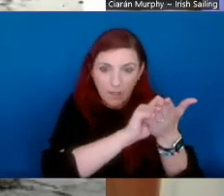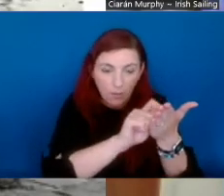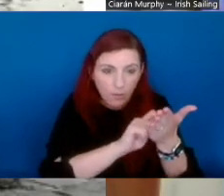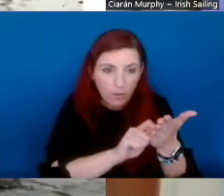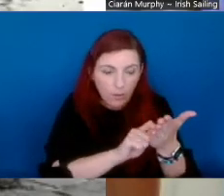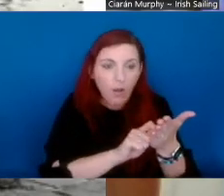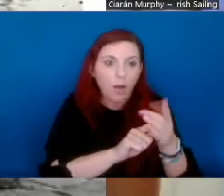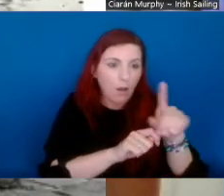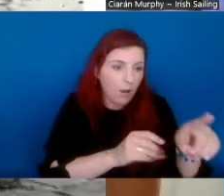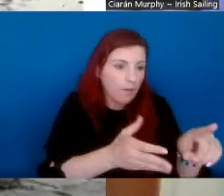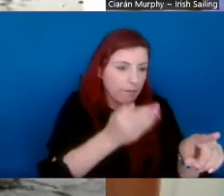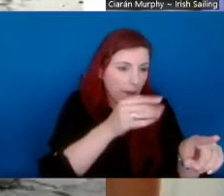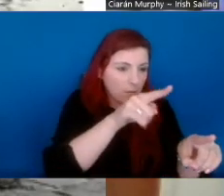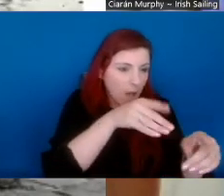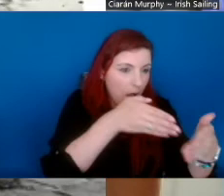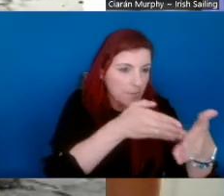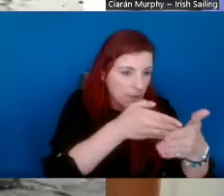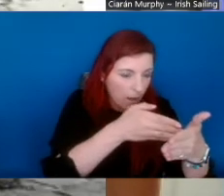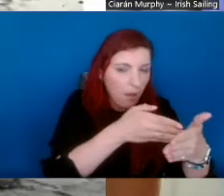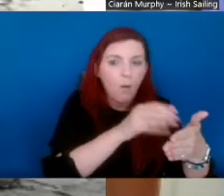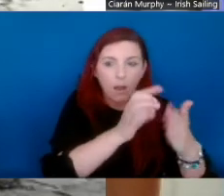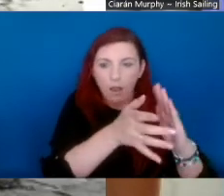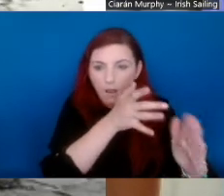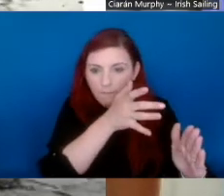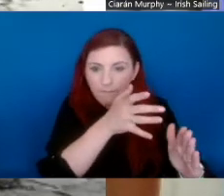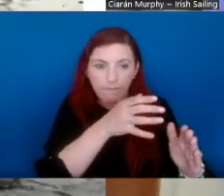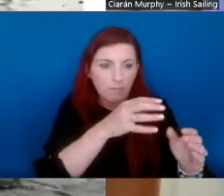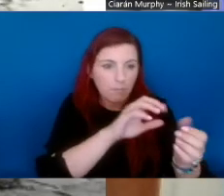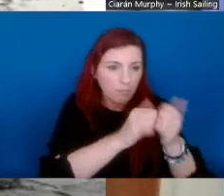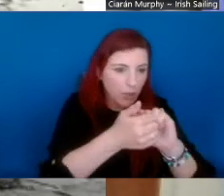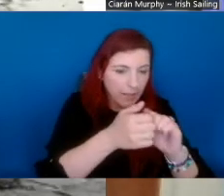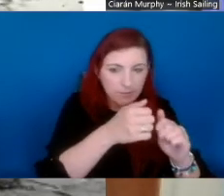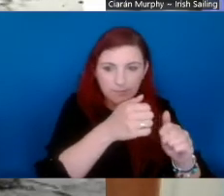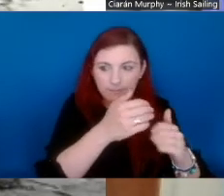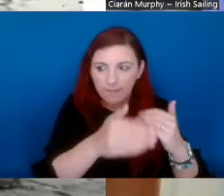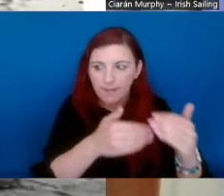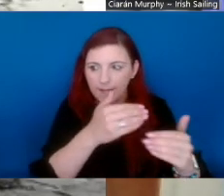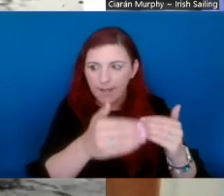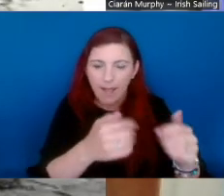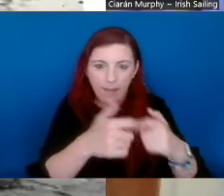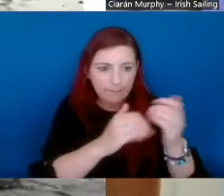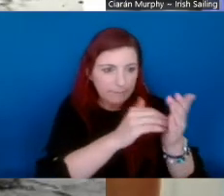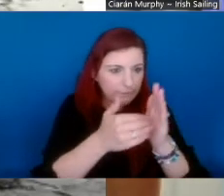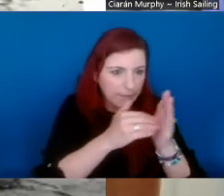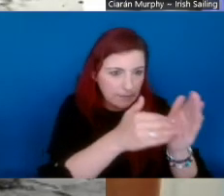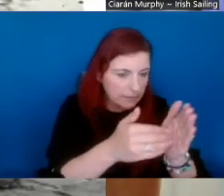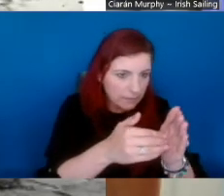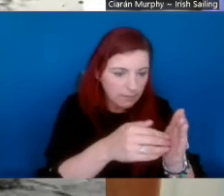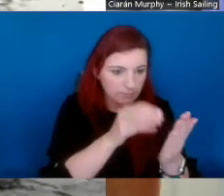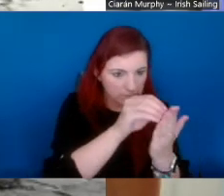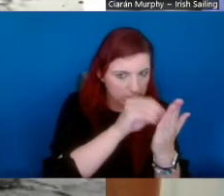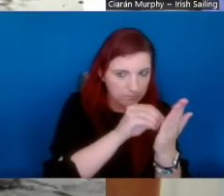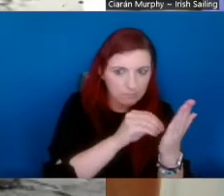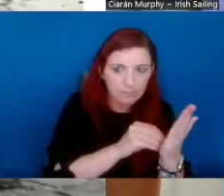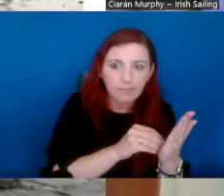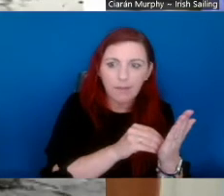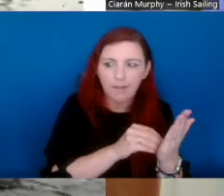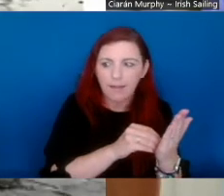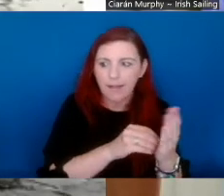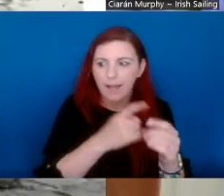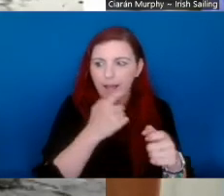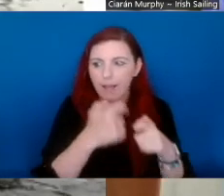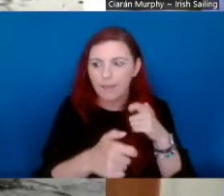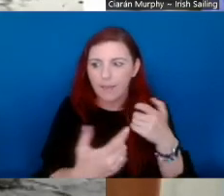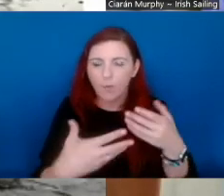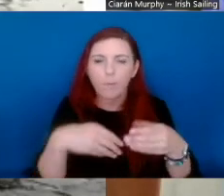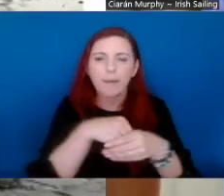you find on a trail. And then you, then again, using pen and paper, you, you, you would record when you fix them and how that will be inspected then on the annual